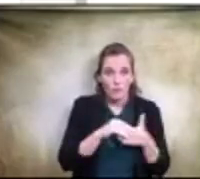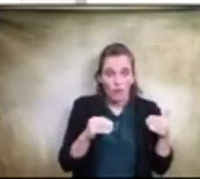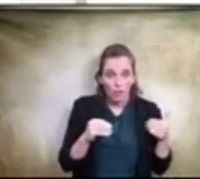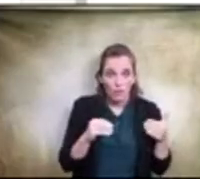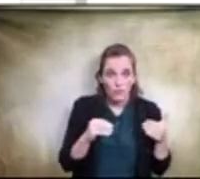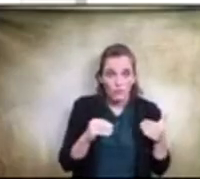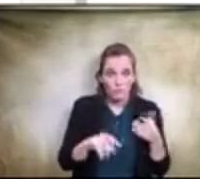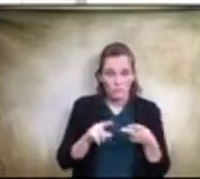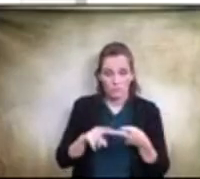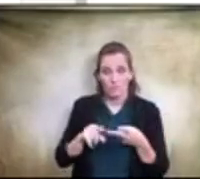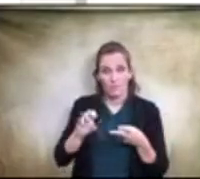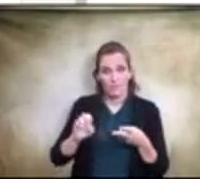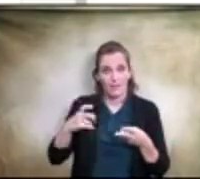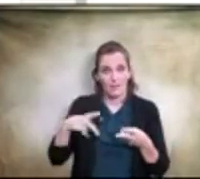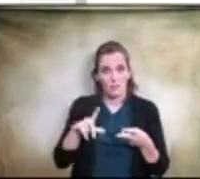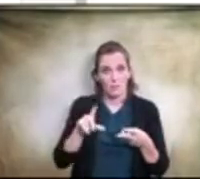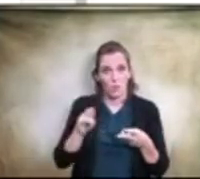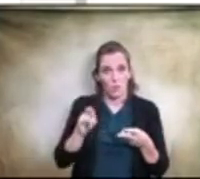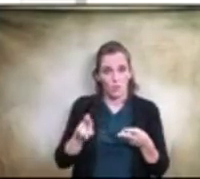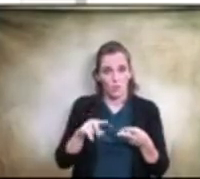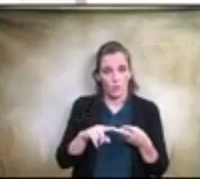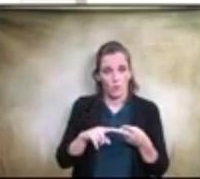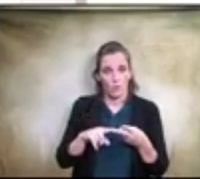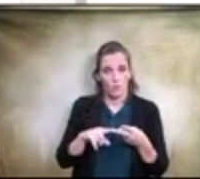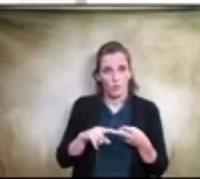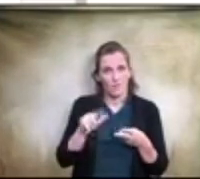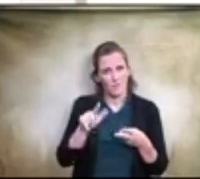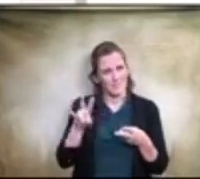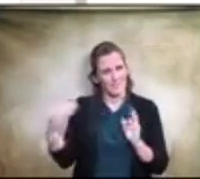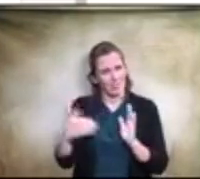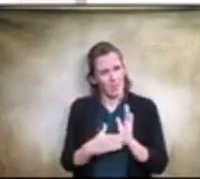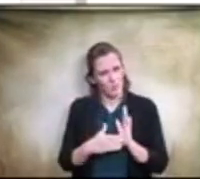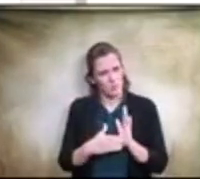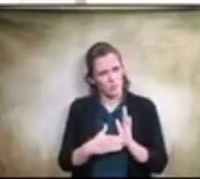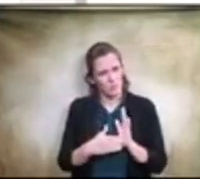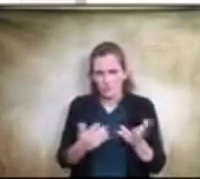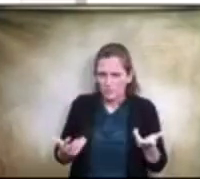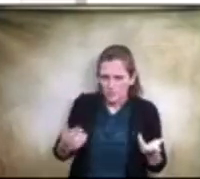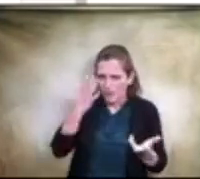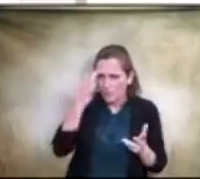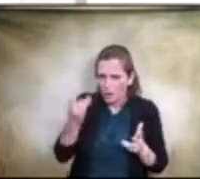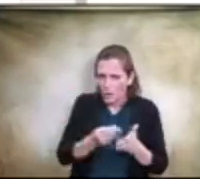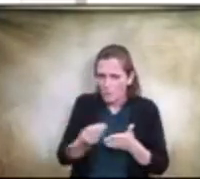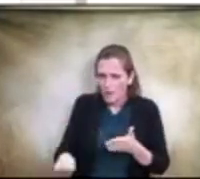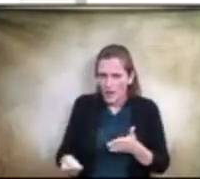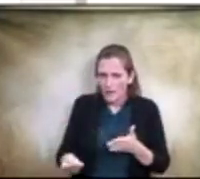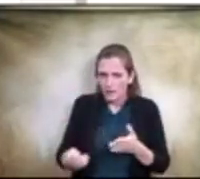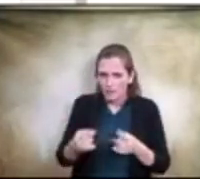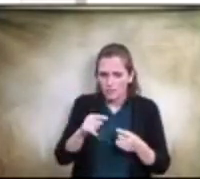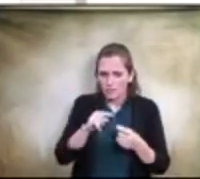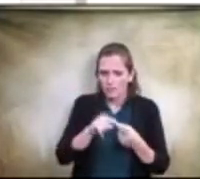the ford explorer is 27 000 why why are we buying the expensive